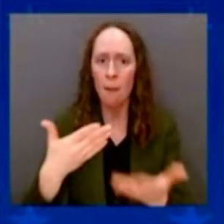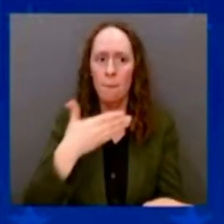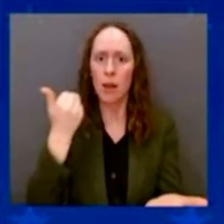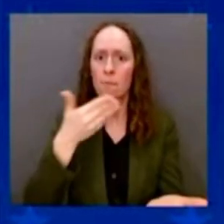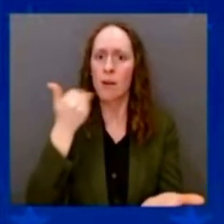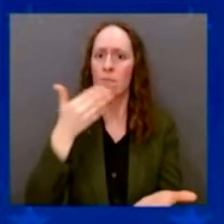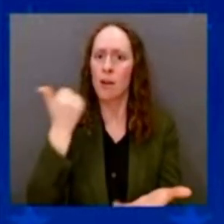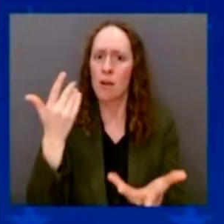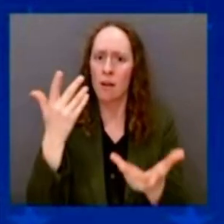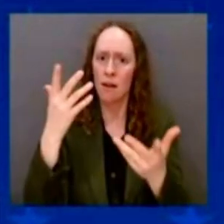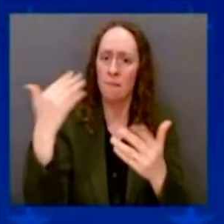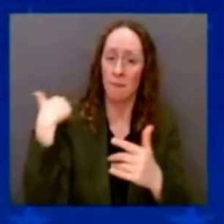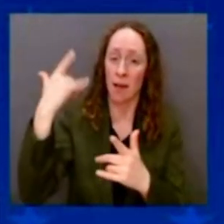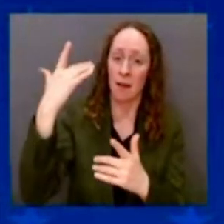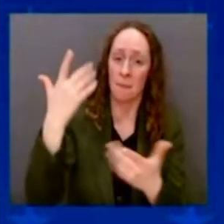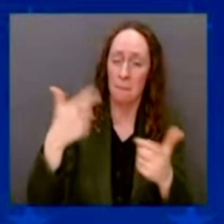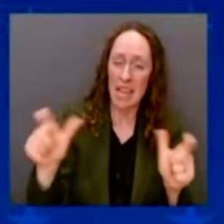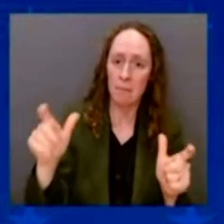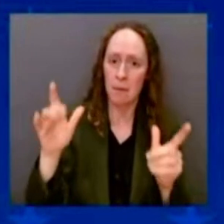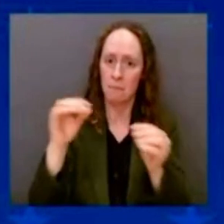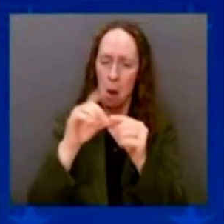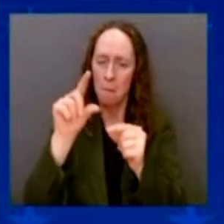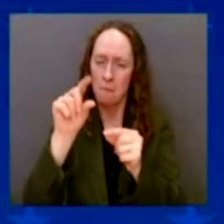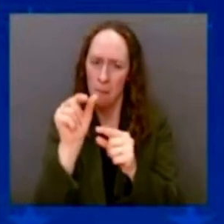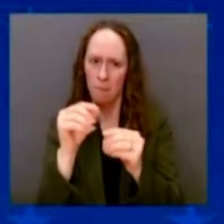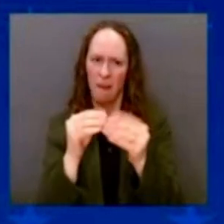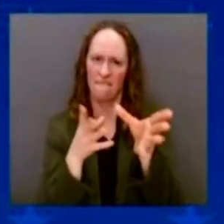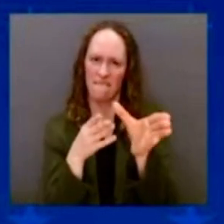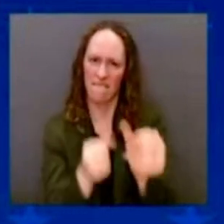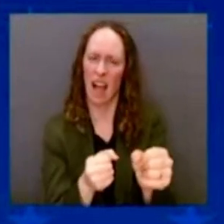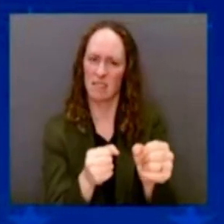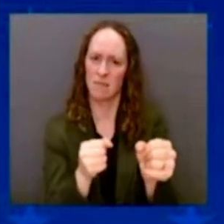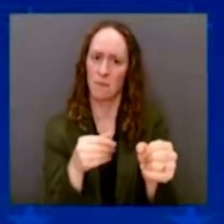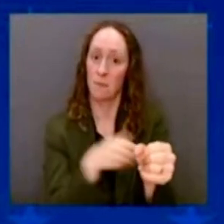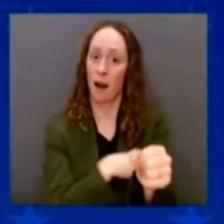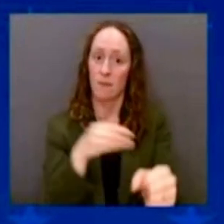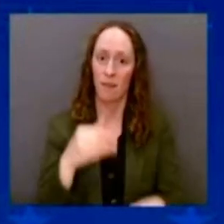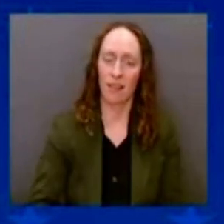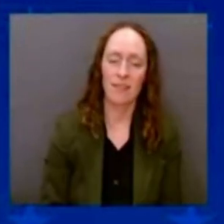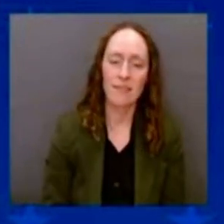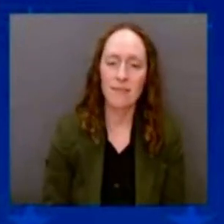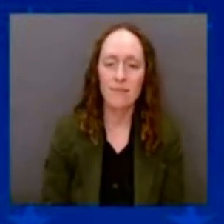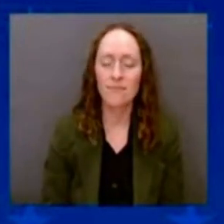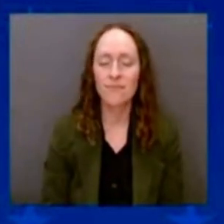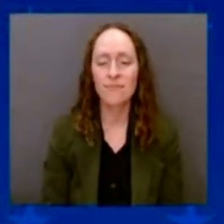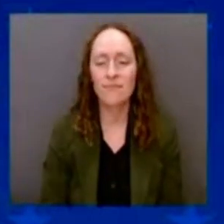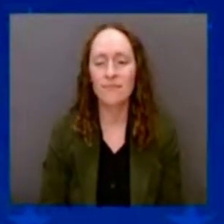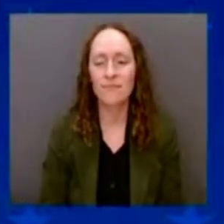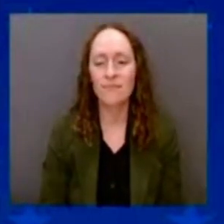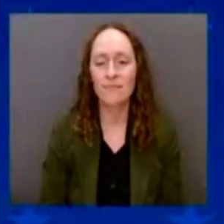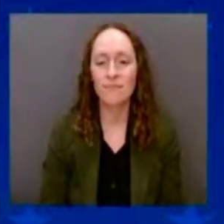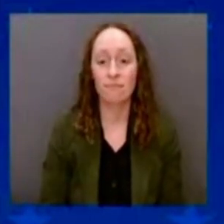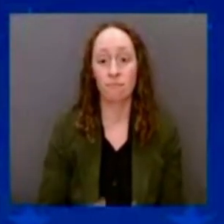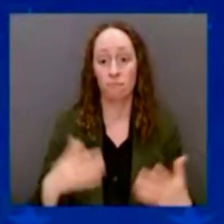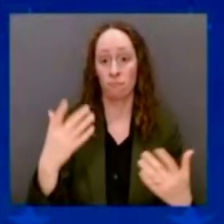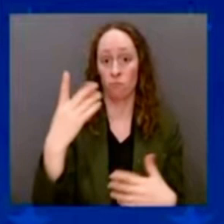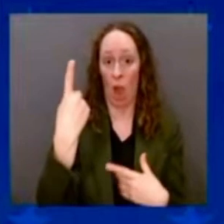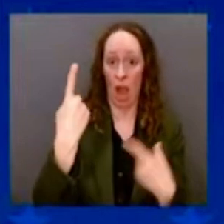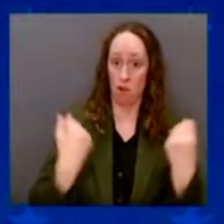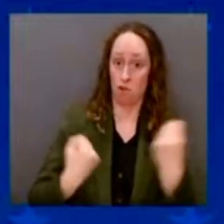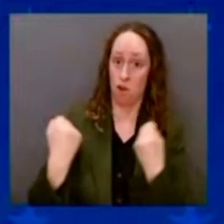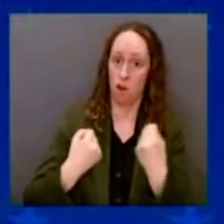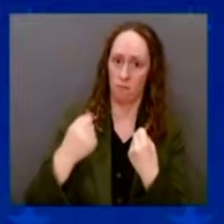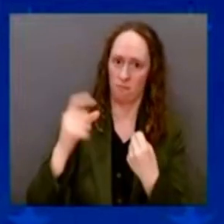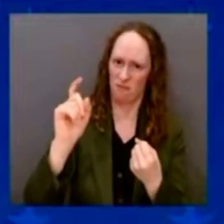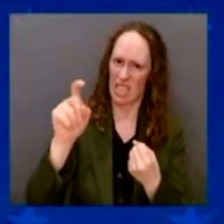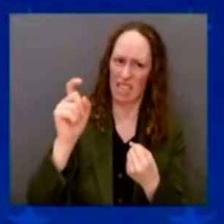Now, today, we're down to 10 percent. Today's automobiles need 3,000 of those chips. But American automakers couldn't make enough